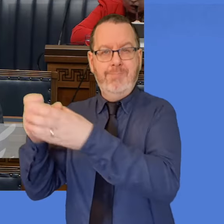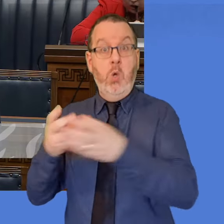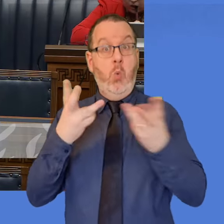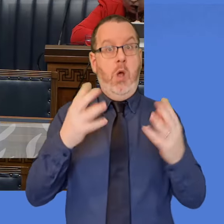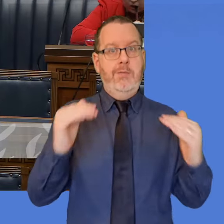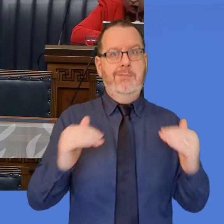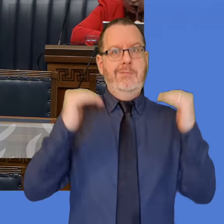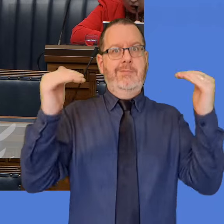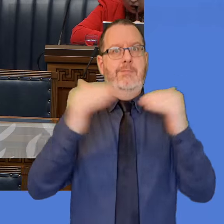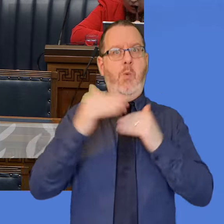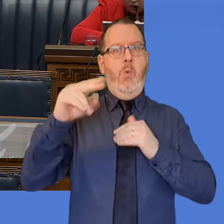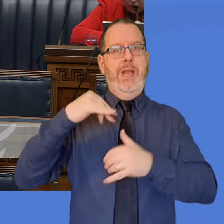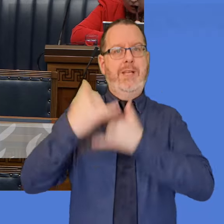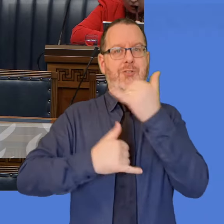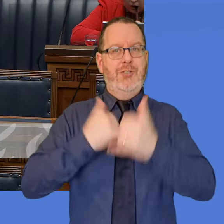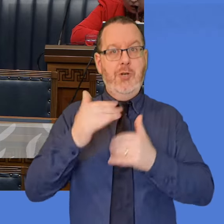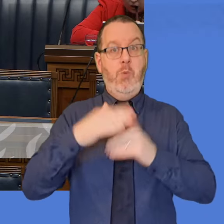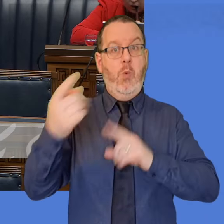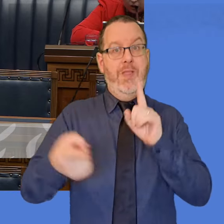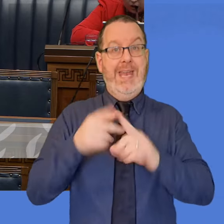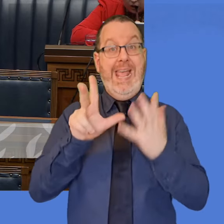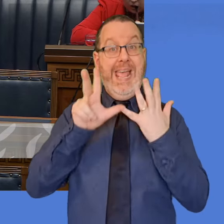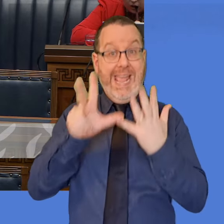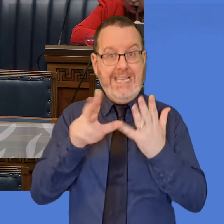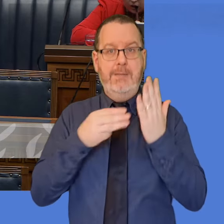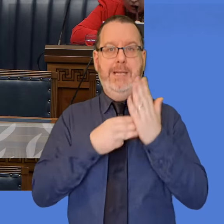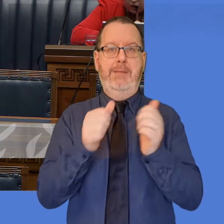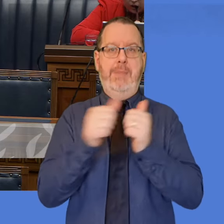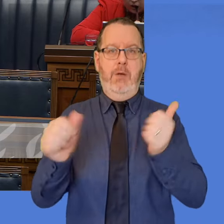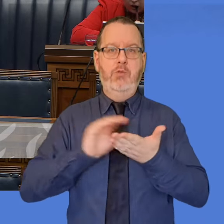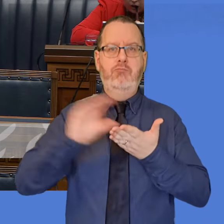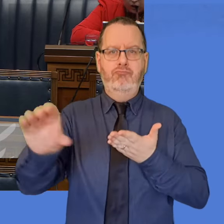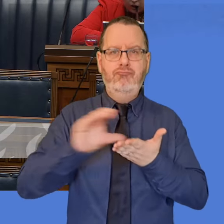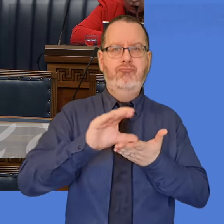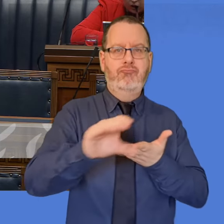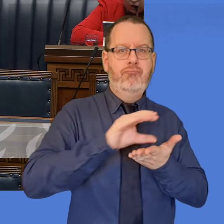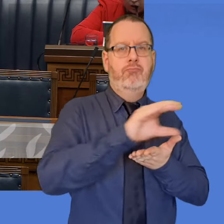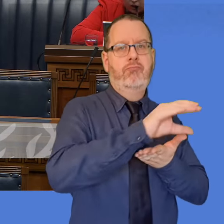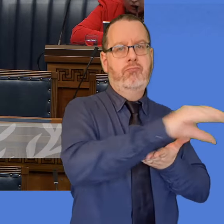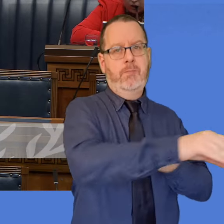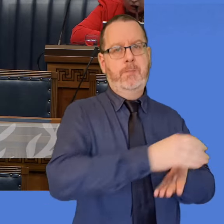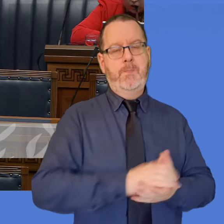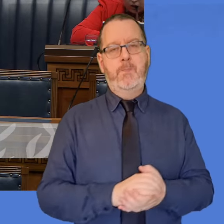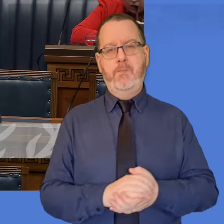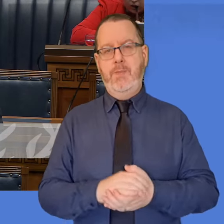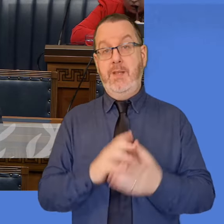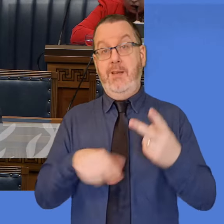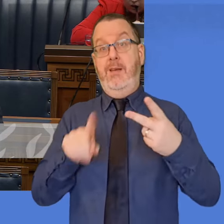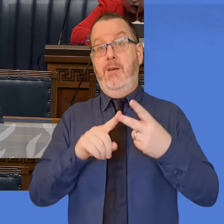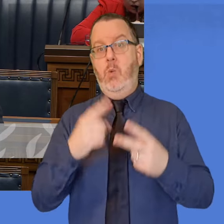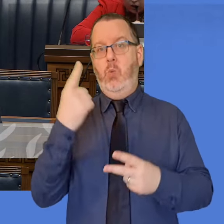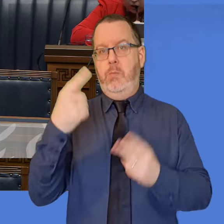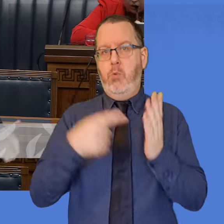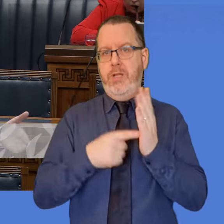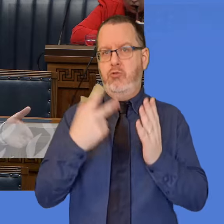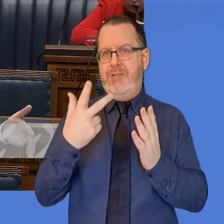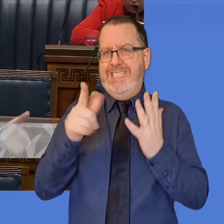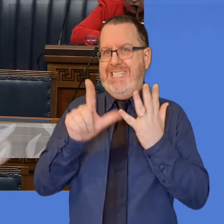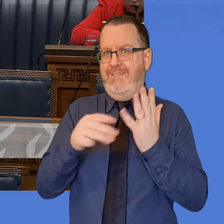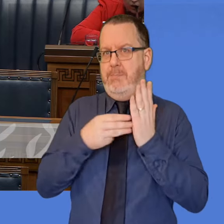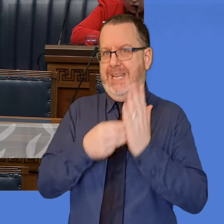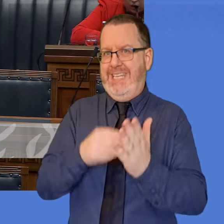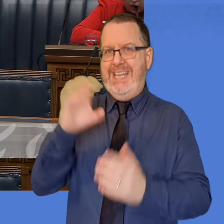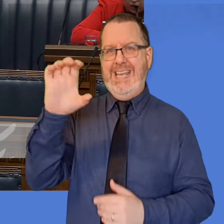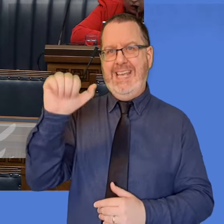£1.37 million of capital funding to improve sports facilities, including those that will